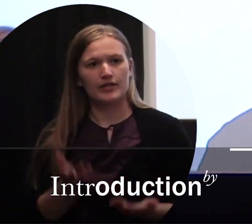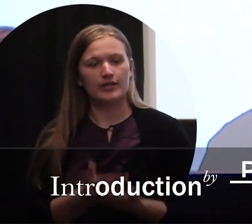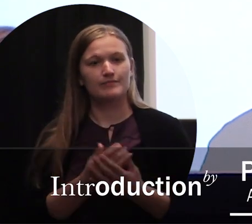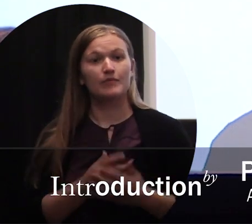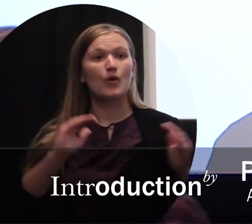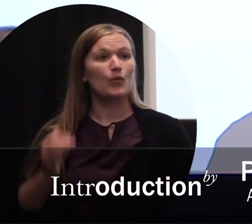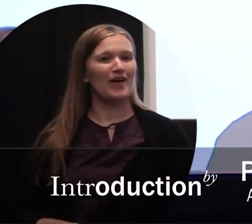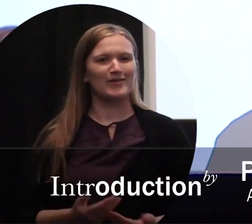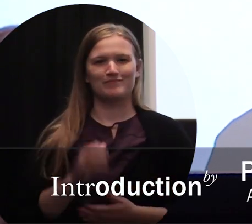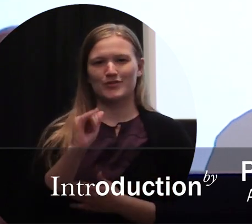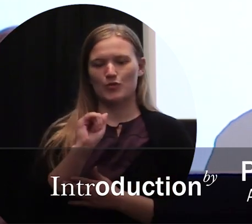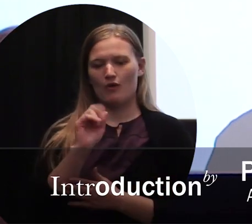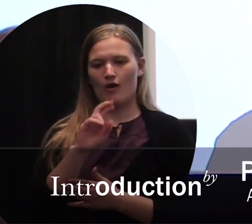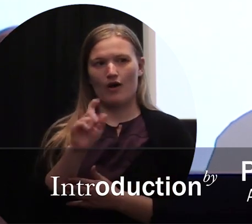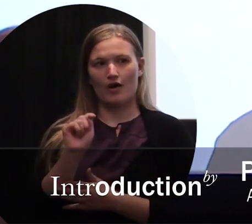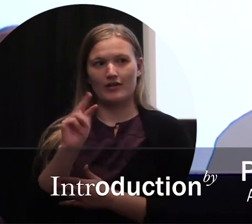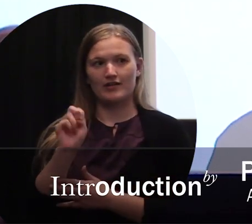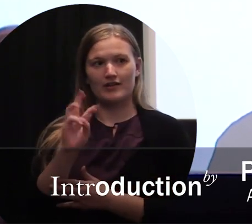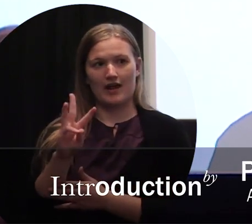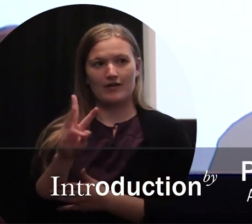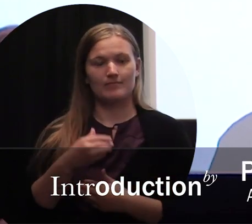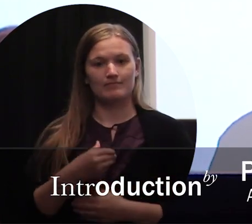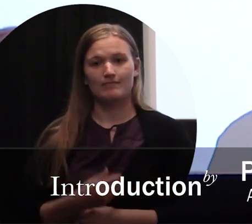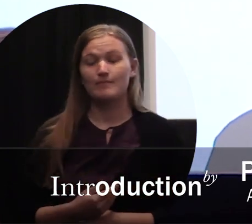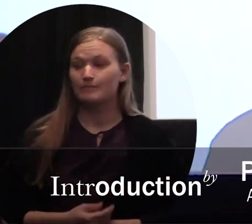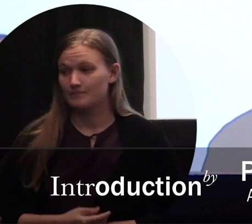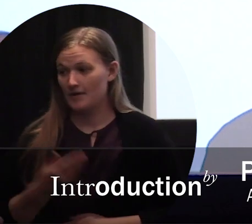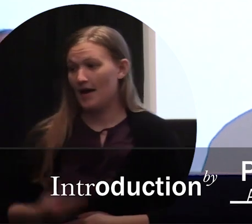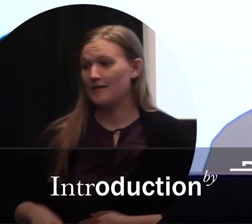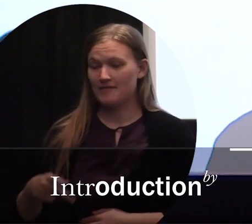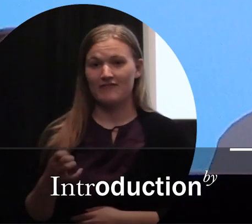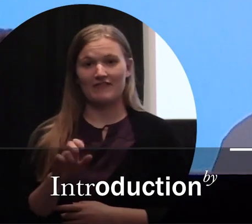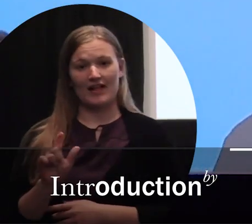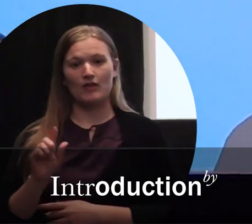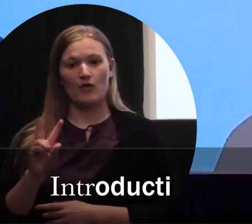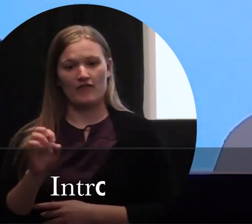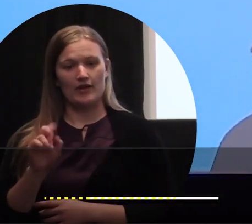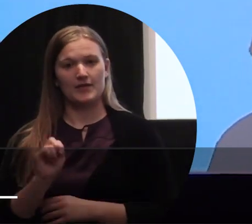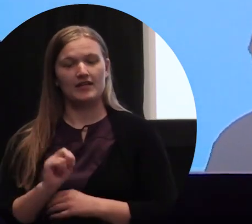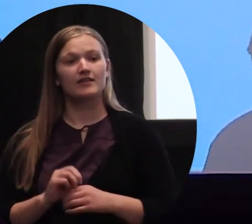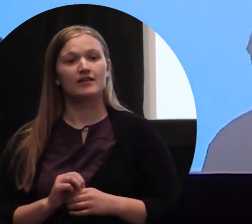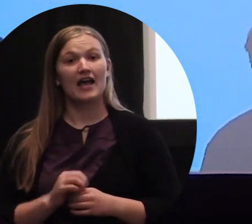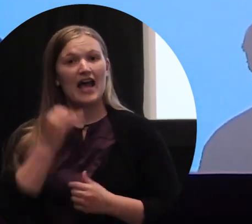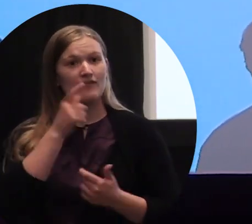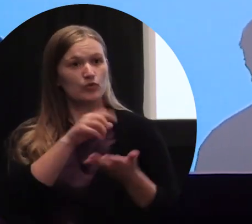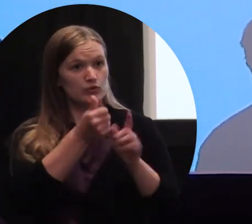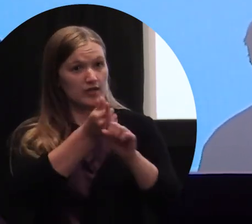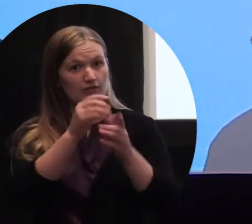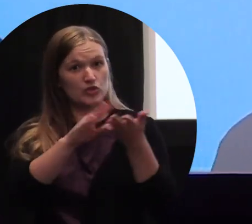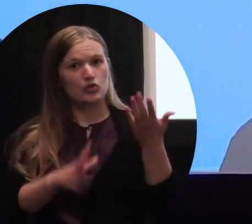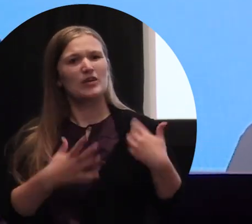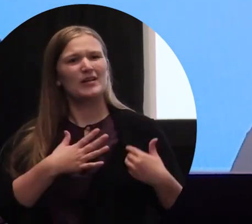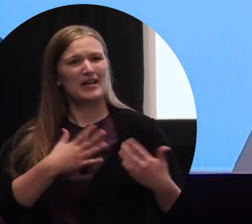Welcome to Art Now. I'm Philip Von Zweck of the Art and Art History and Design Department. If you are a student in the Art Now class, please check yourself